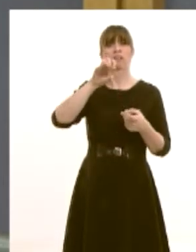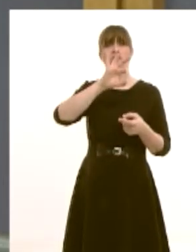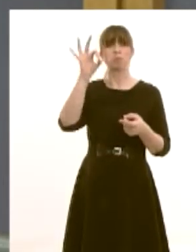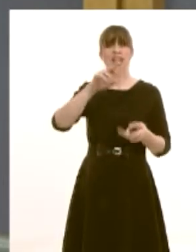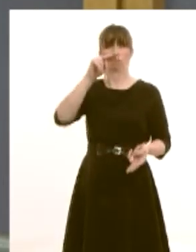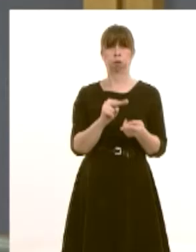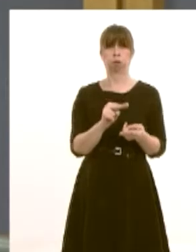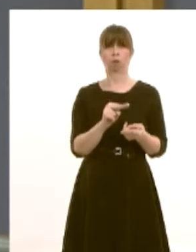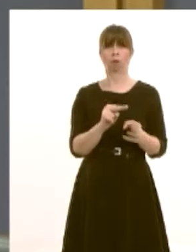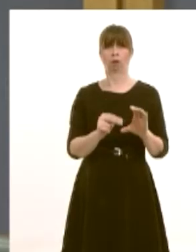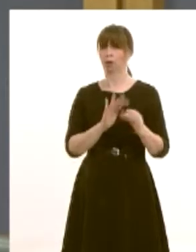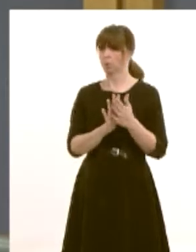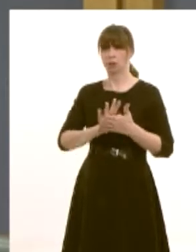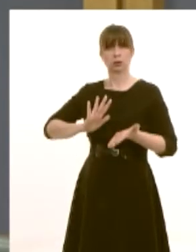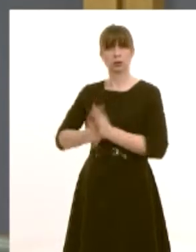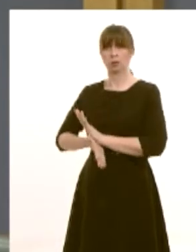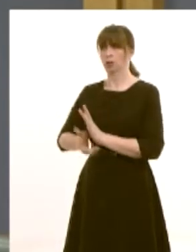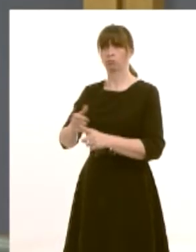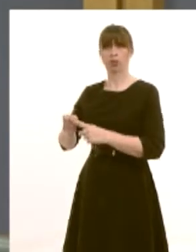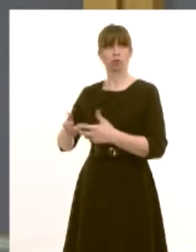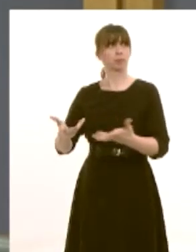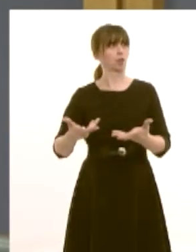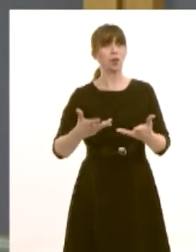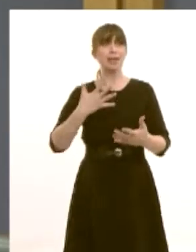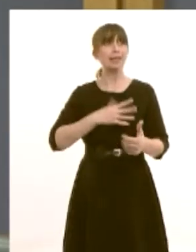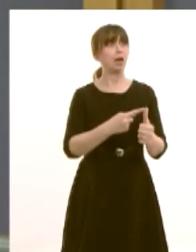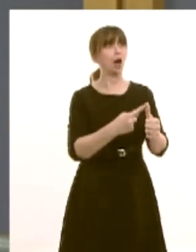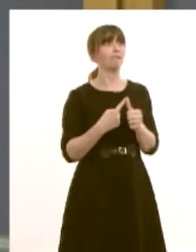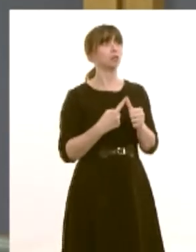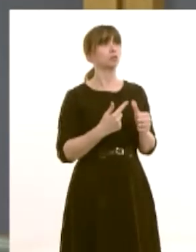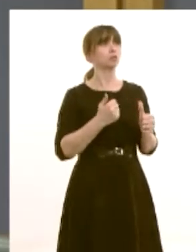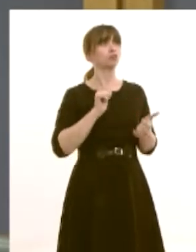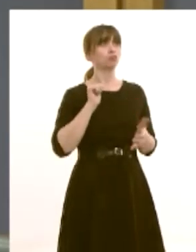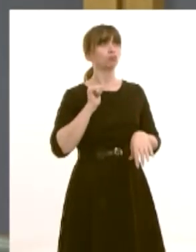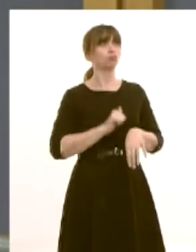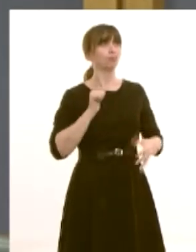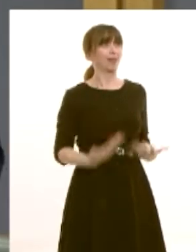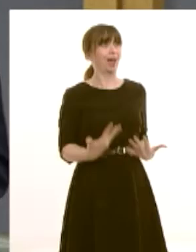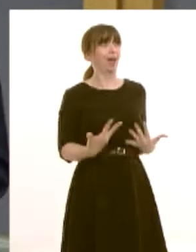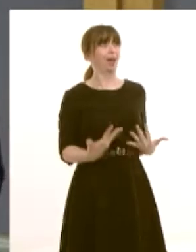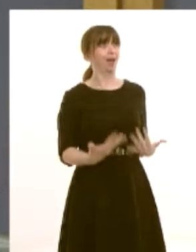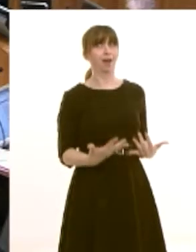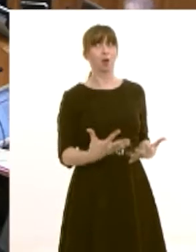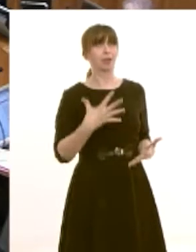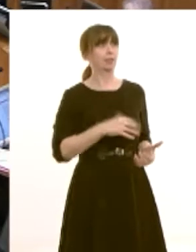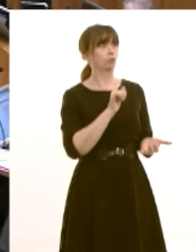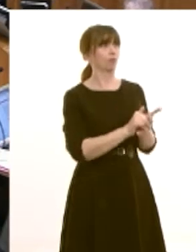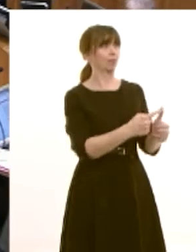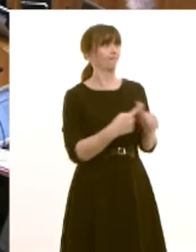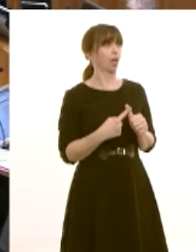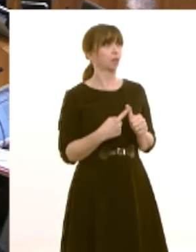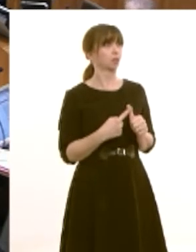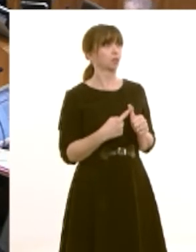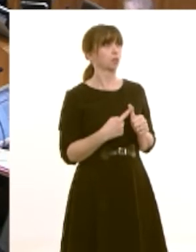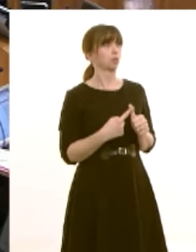percent in time of this government unless they get the right advice at the right in the right place at the right time then young people aren't going to be aware of the